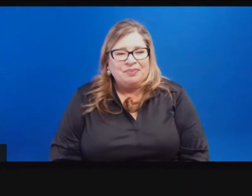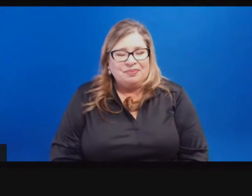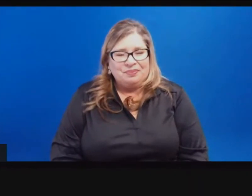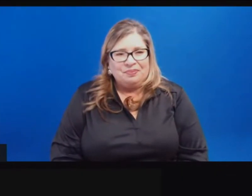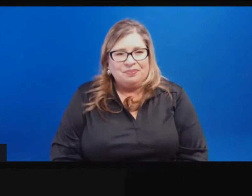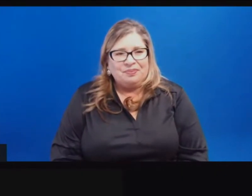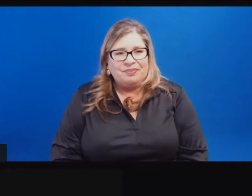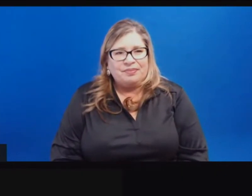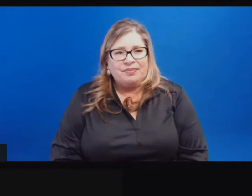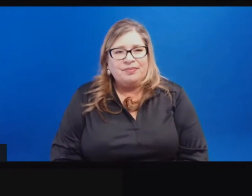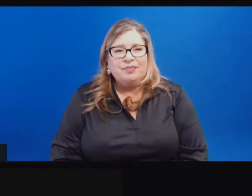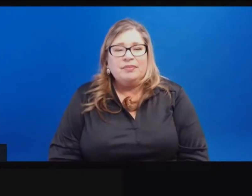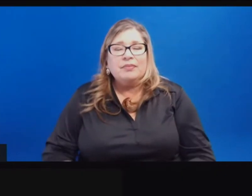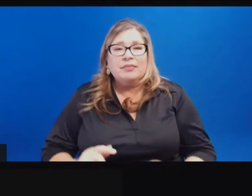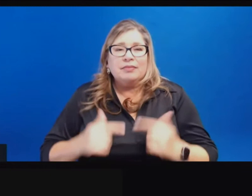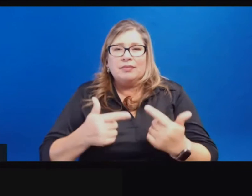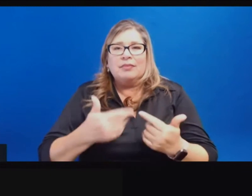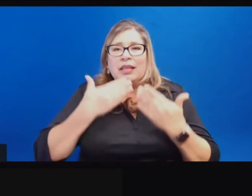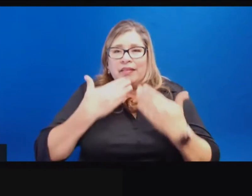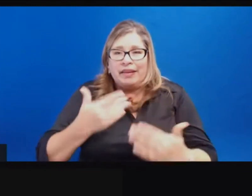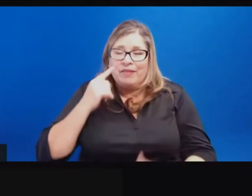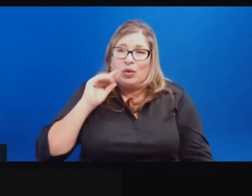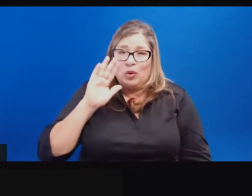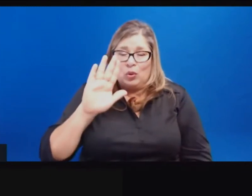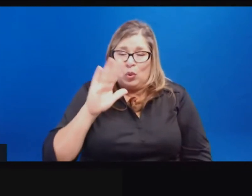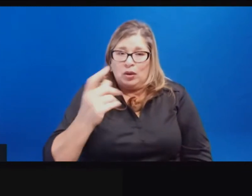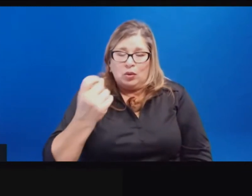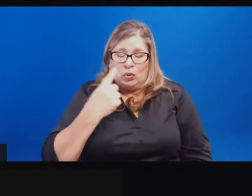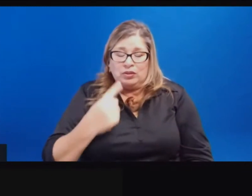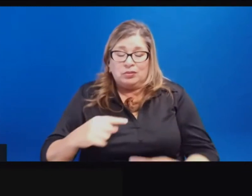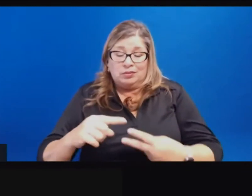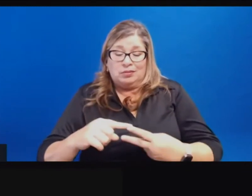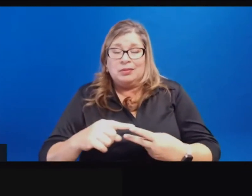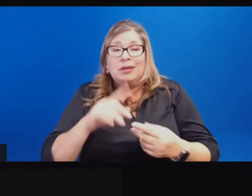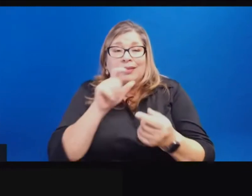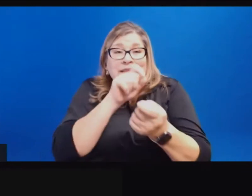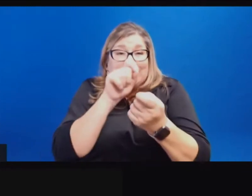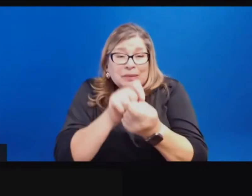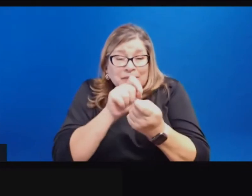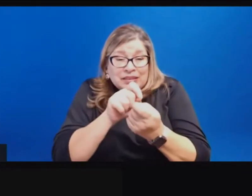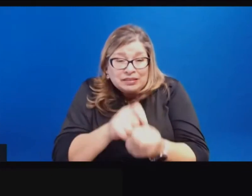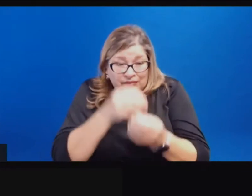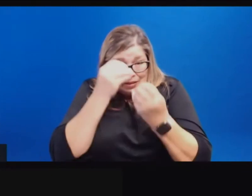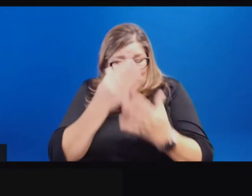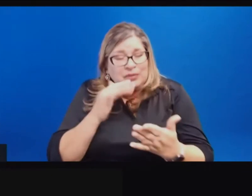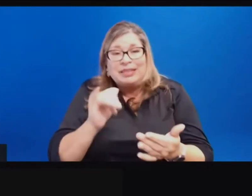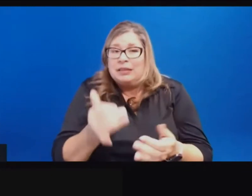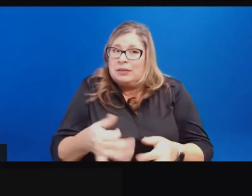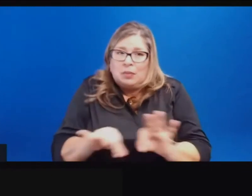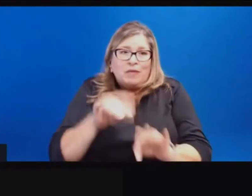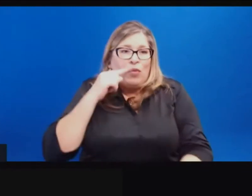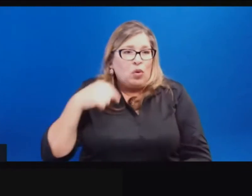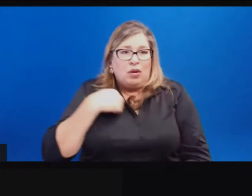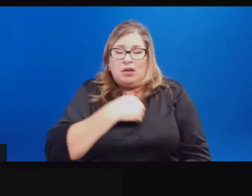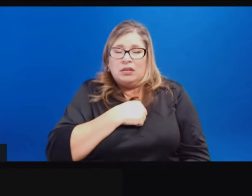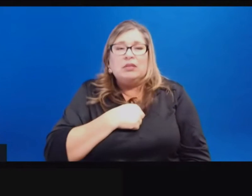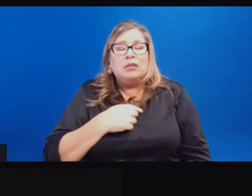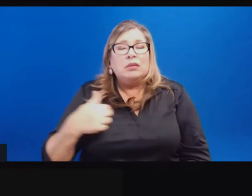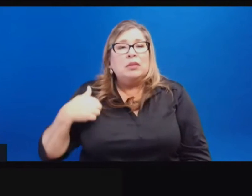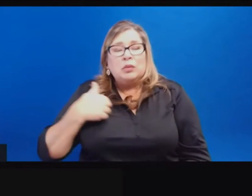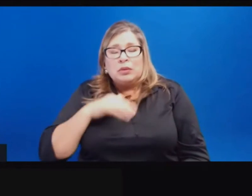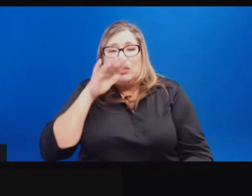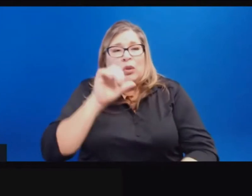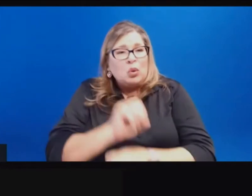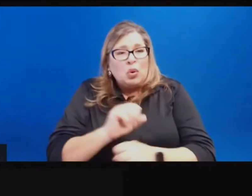Thank you for the question. Absolutely. Granular data is a, is a key priority for us in the next few weeks and we're certainly going to be working with our providers,